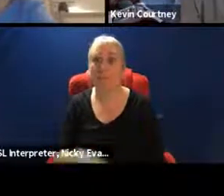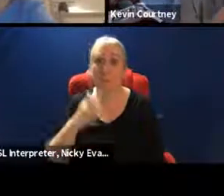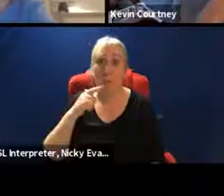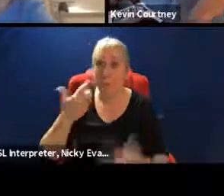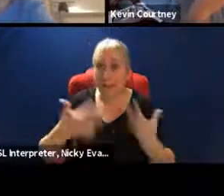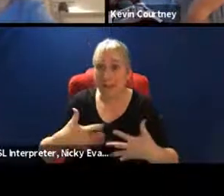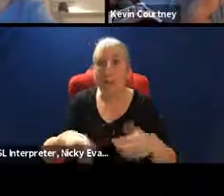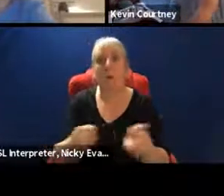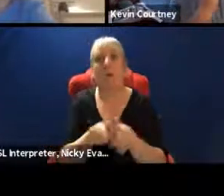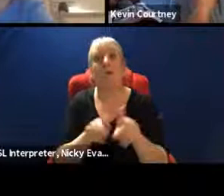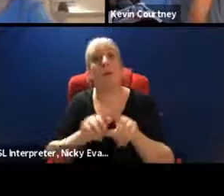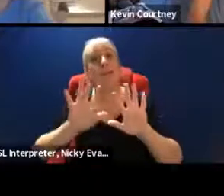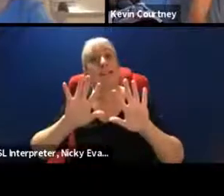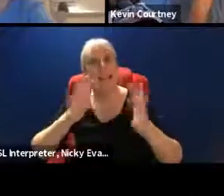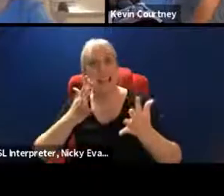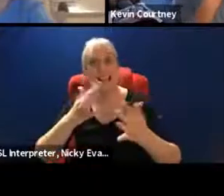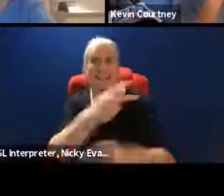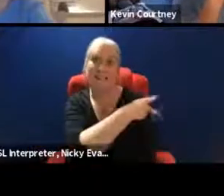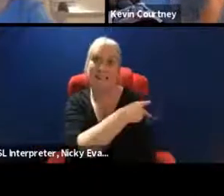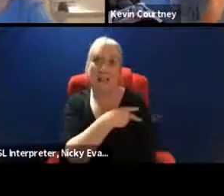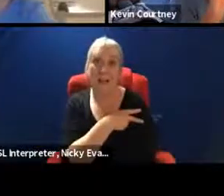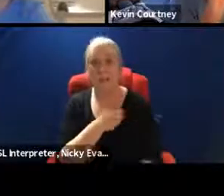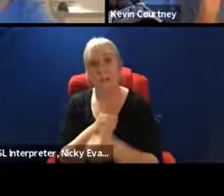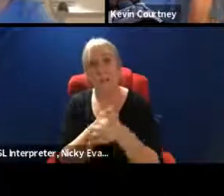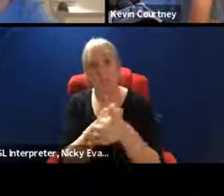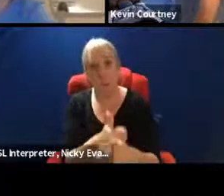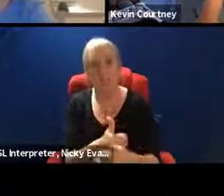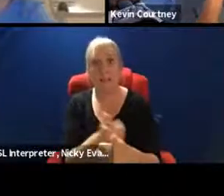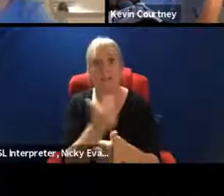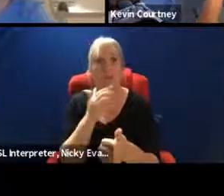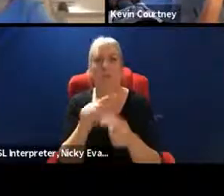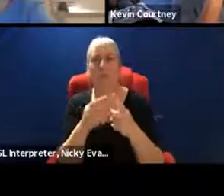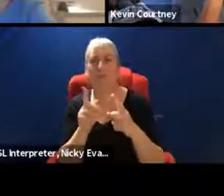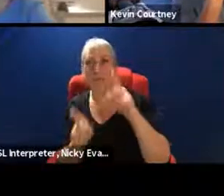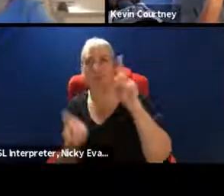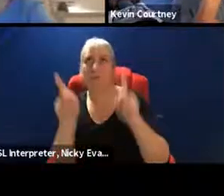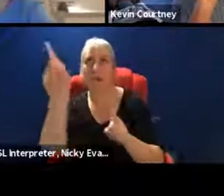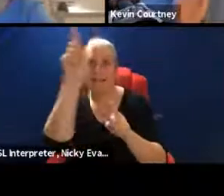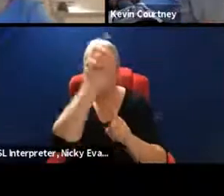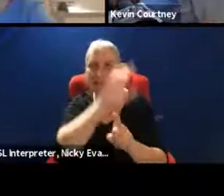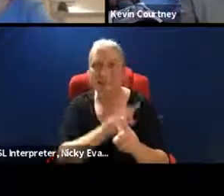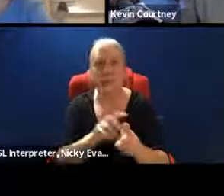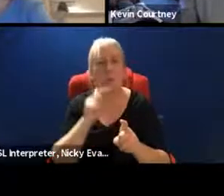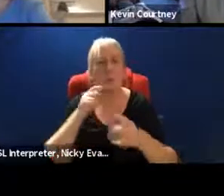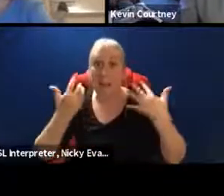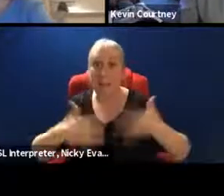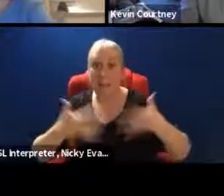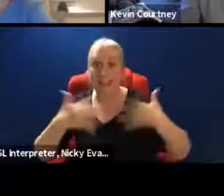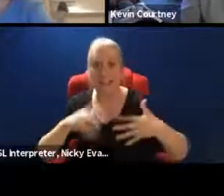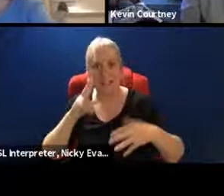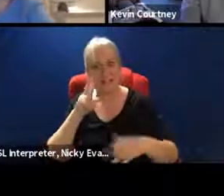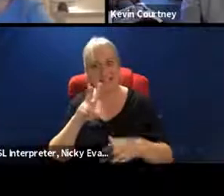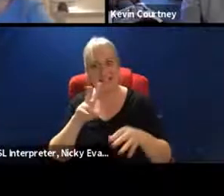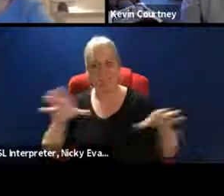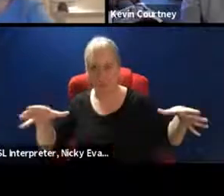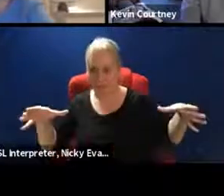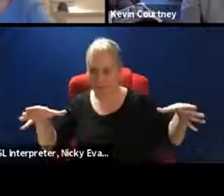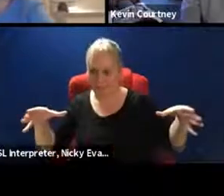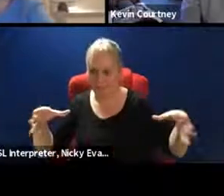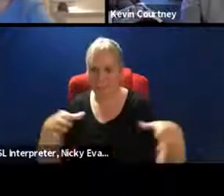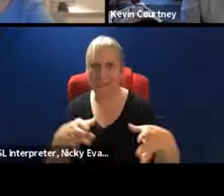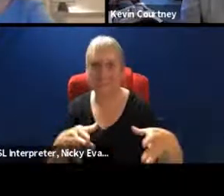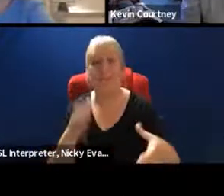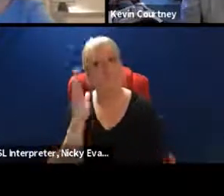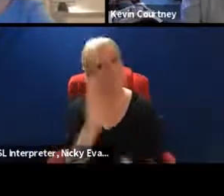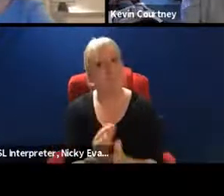staff as well, supporting from all over the place. It's going to be amazing seeing them all getting to know each other in this sort of once in a